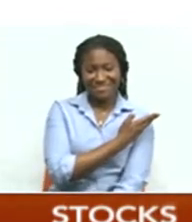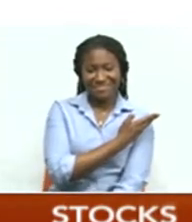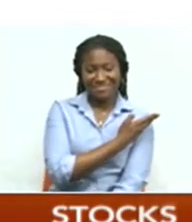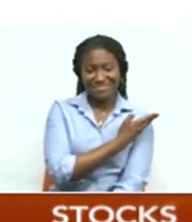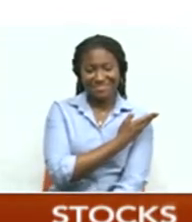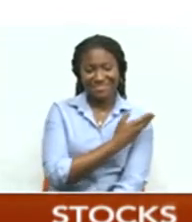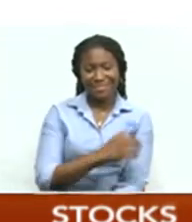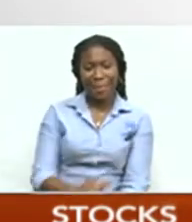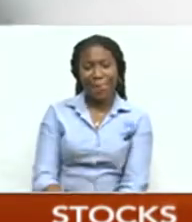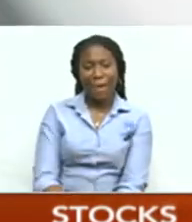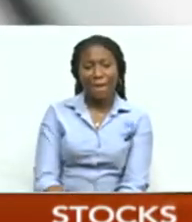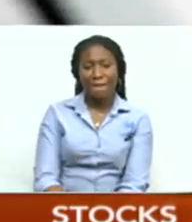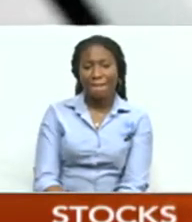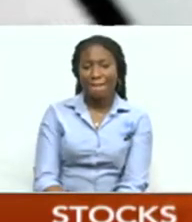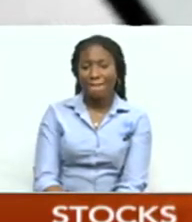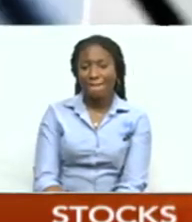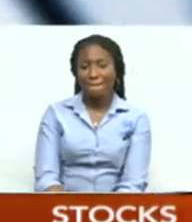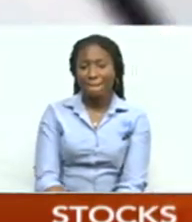pay, done.